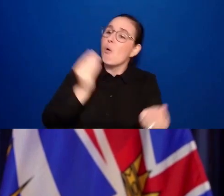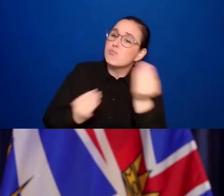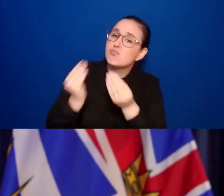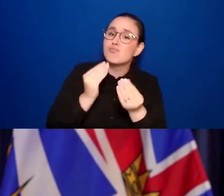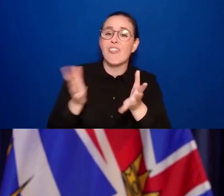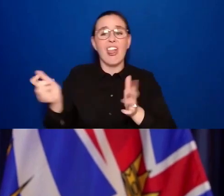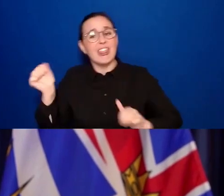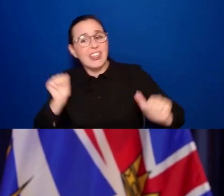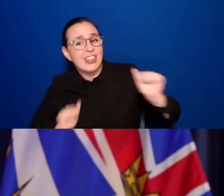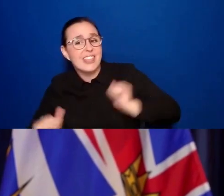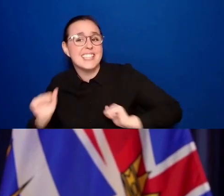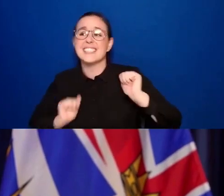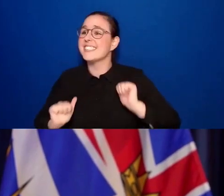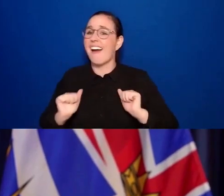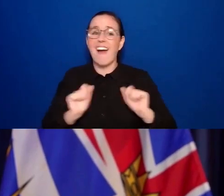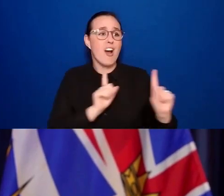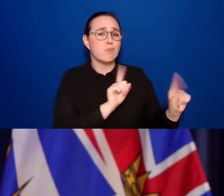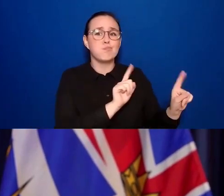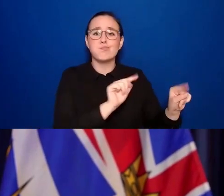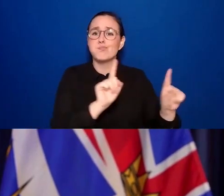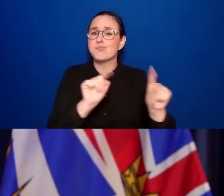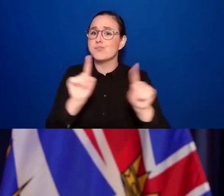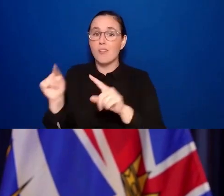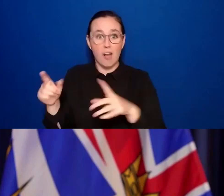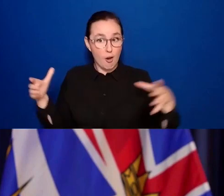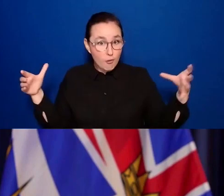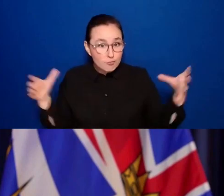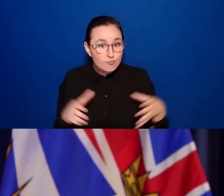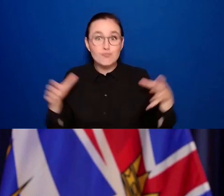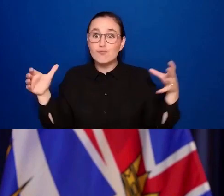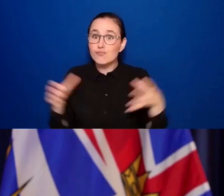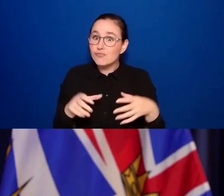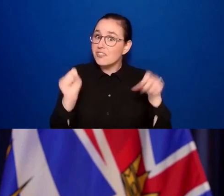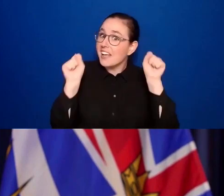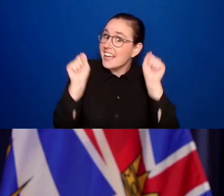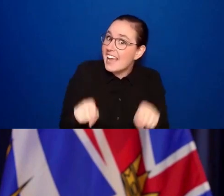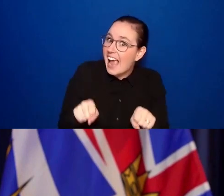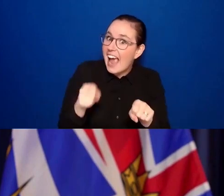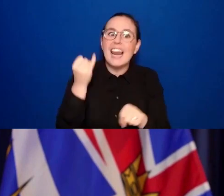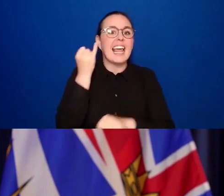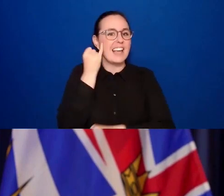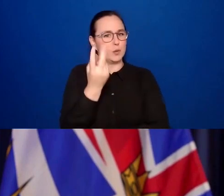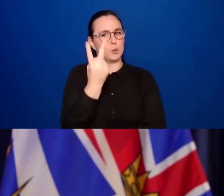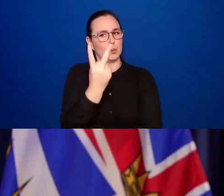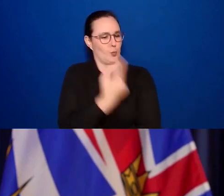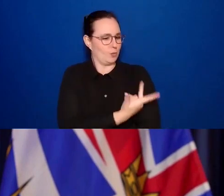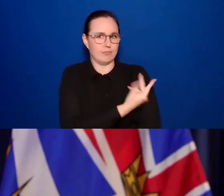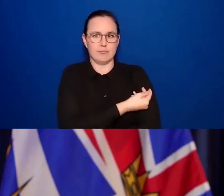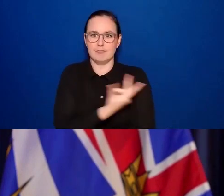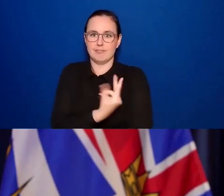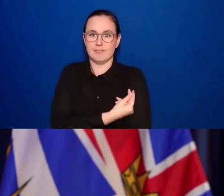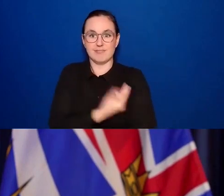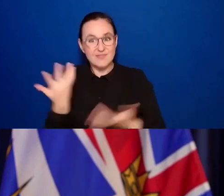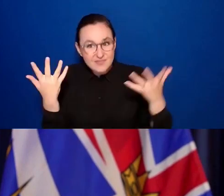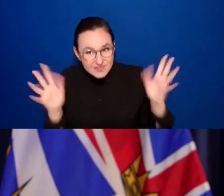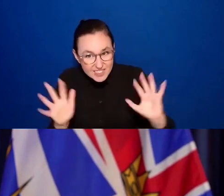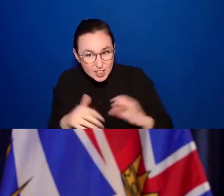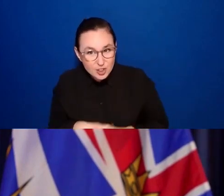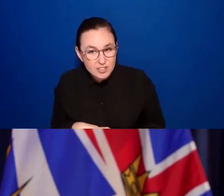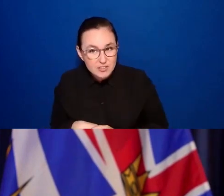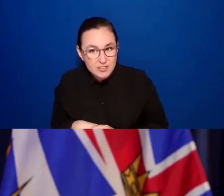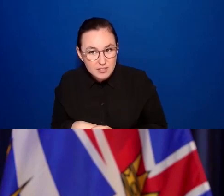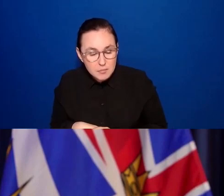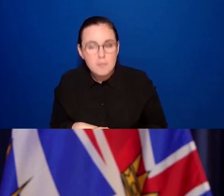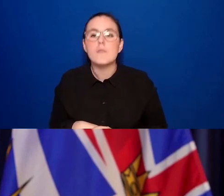Large gatherings can take place with double vaccinations. I want to tell British Columbians that there are many things that the